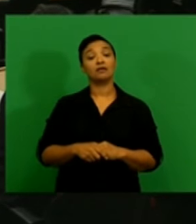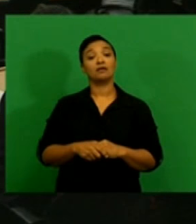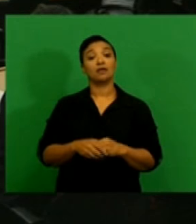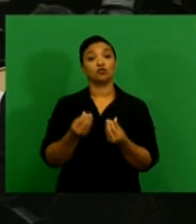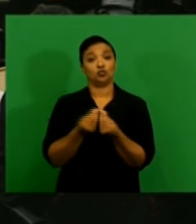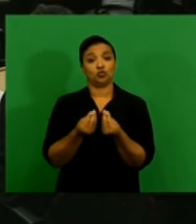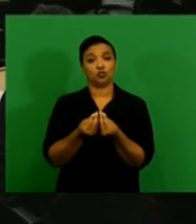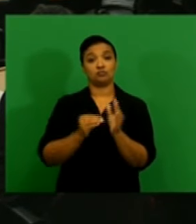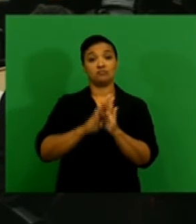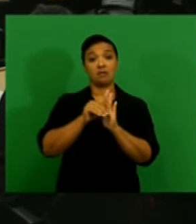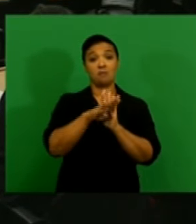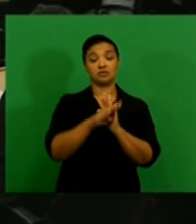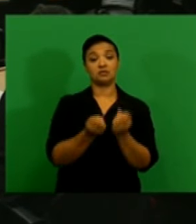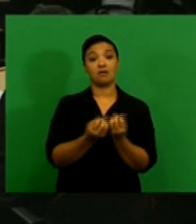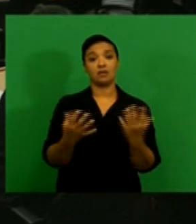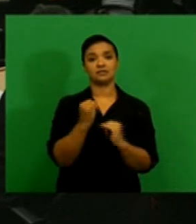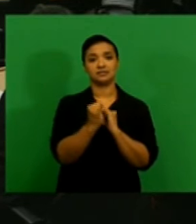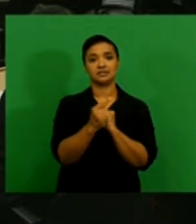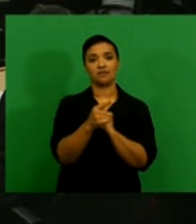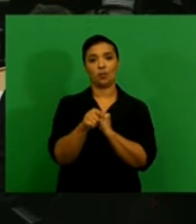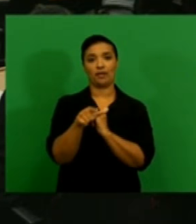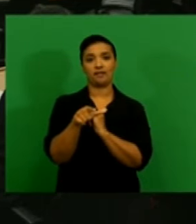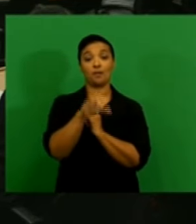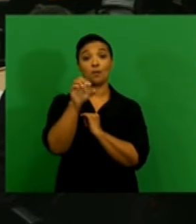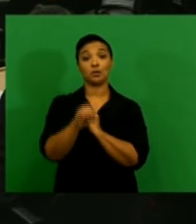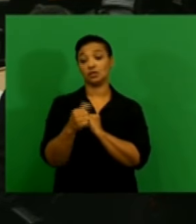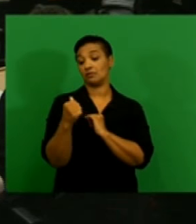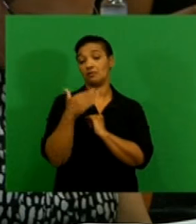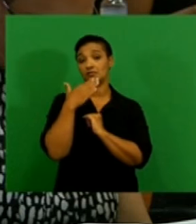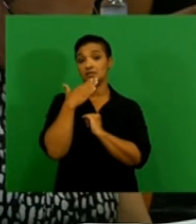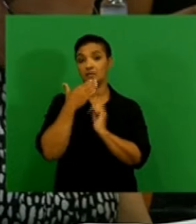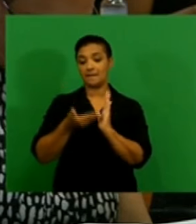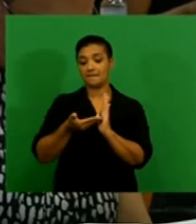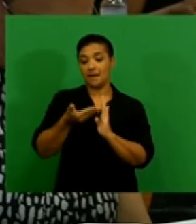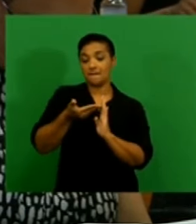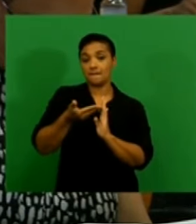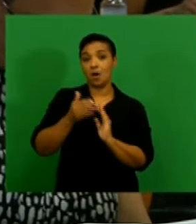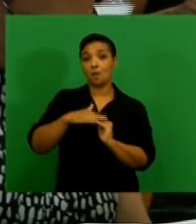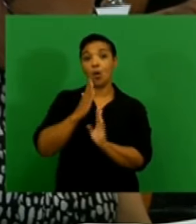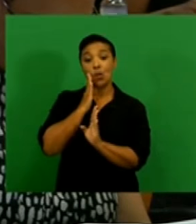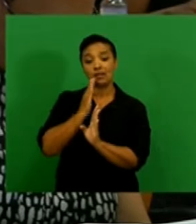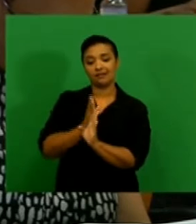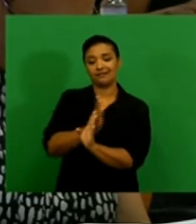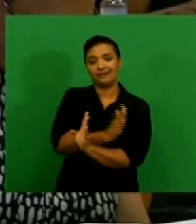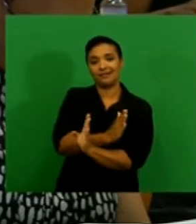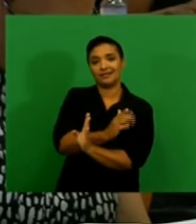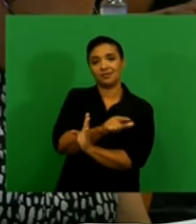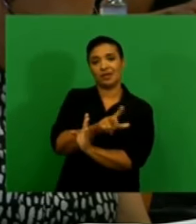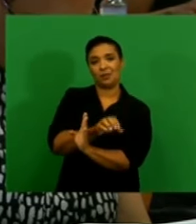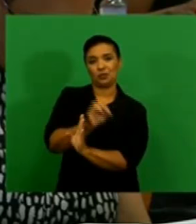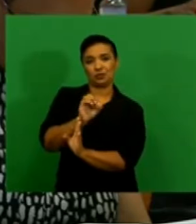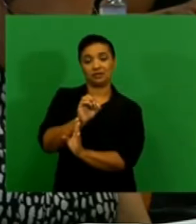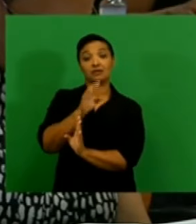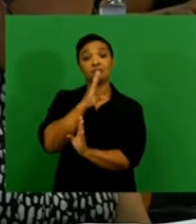measured 7.8% in December, up from 7.7% in November, while services